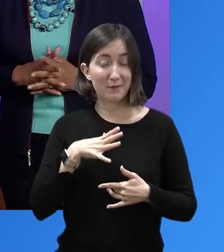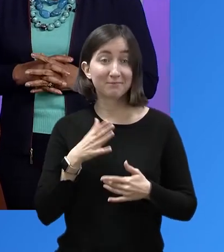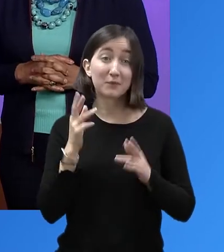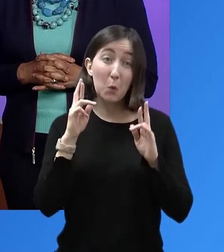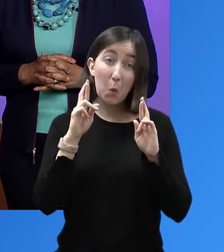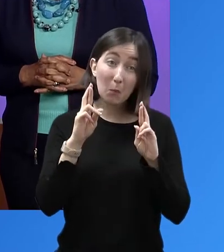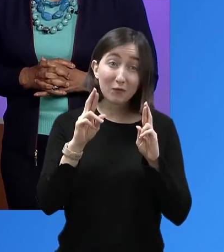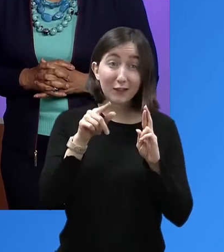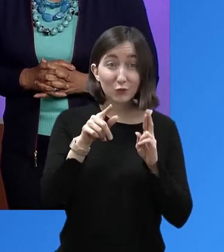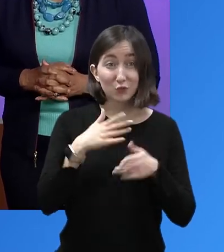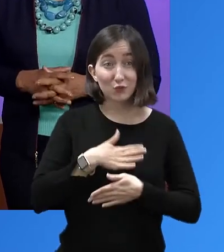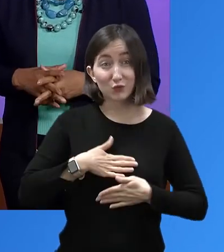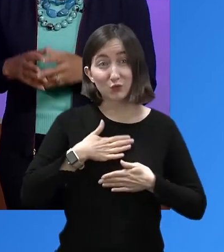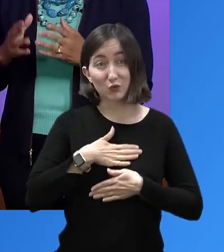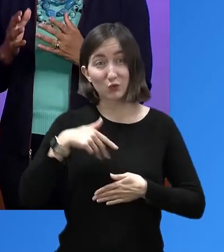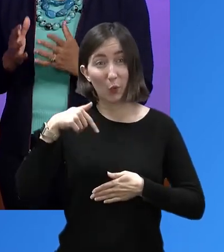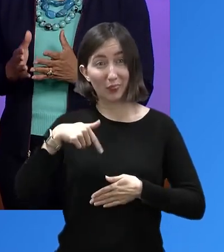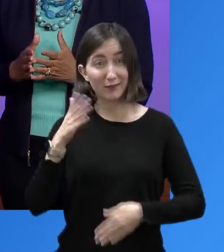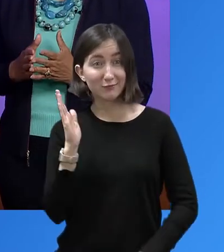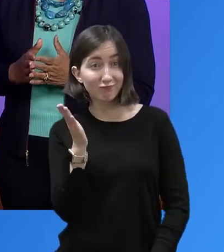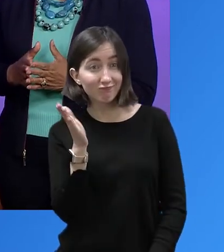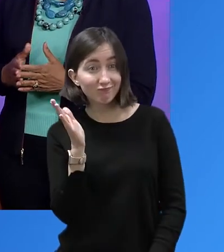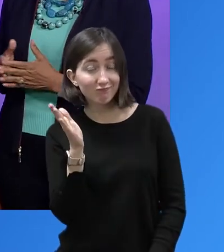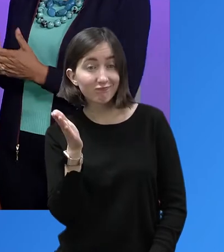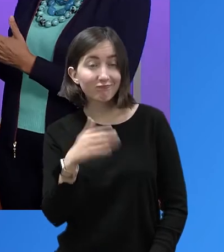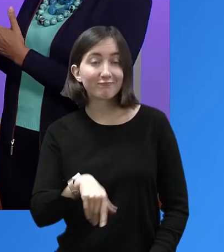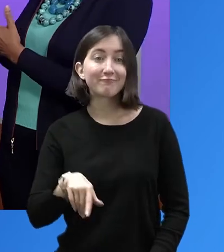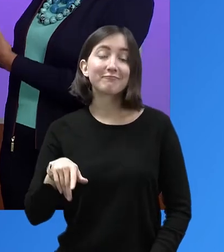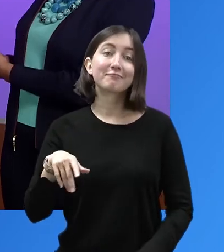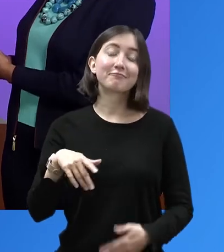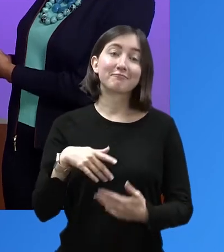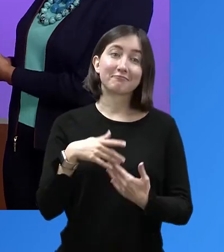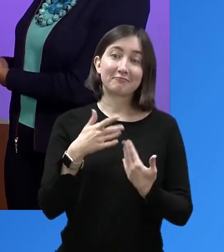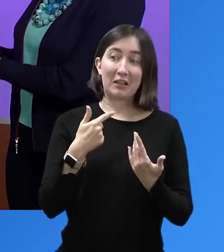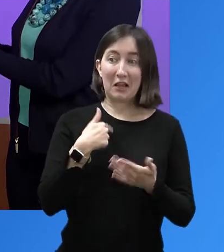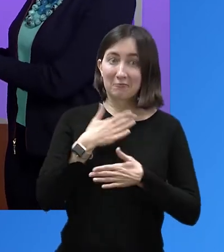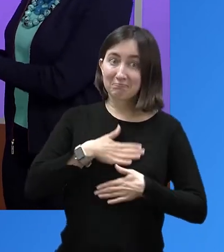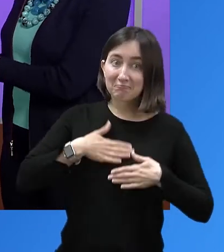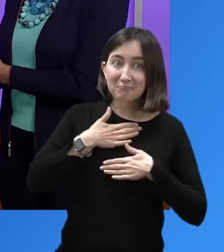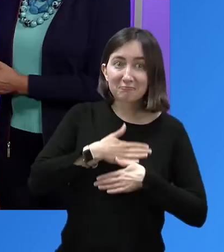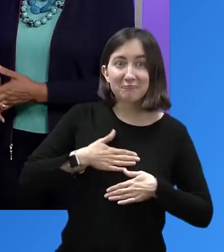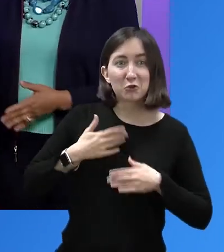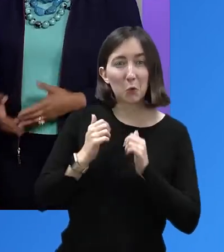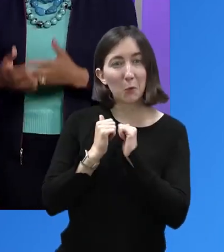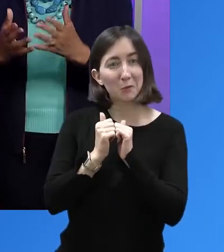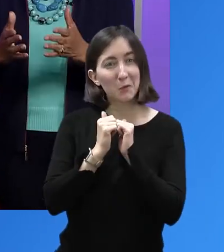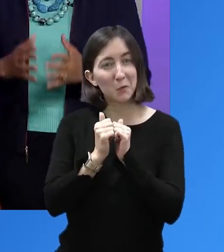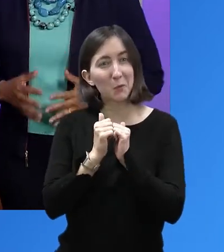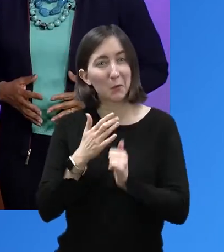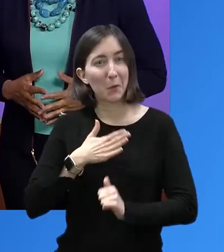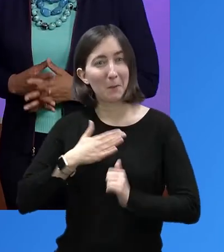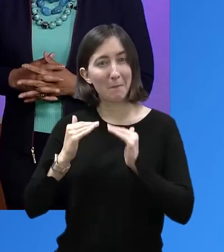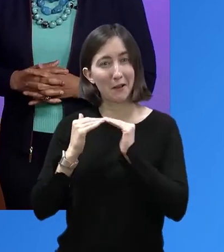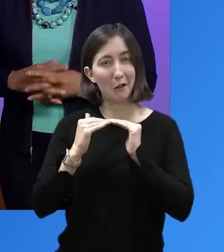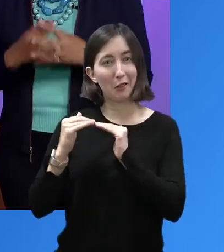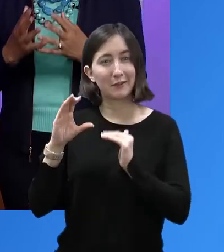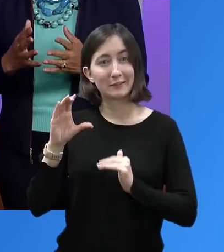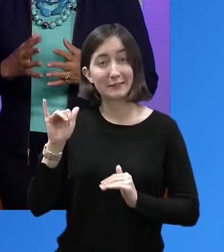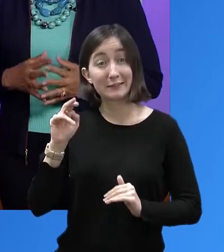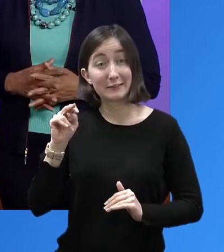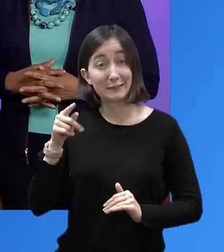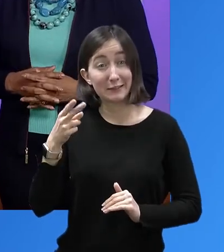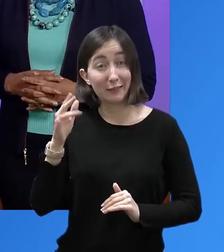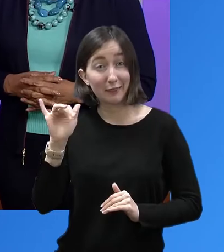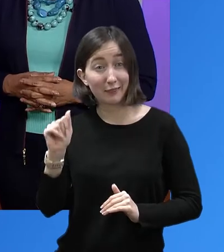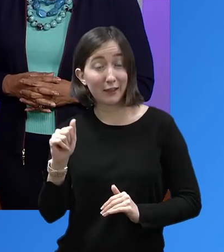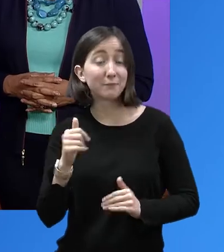again, thank you for joining us. And it has been my pleasure to be with my colleague, Cynthia, as we introduce this series to